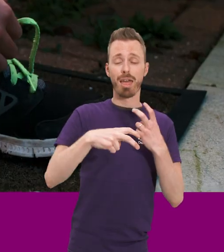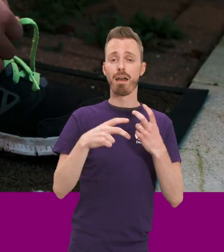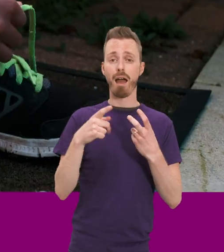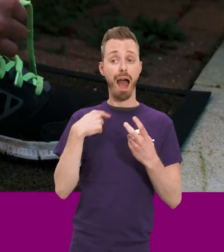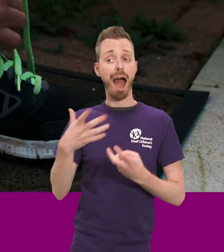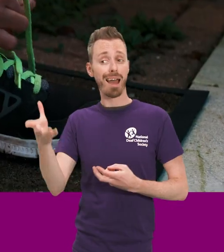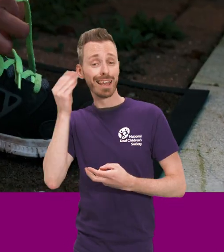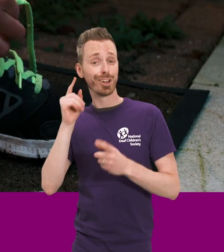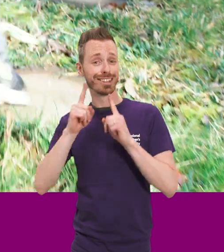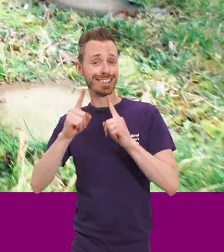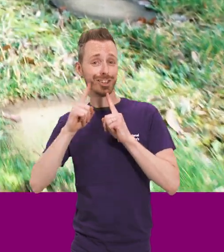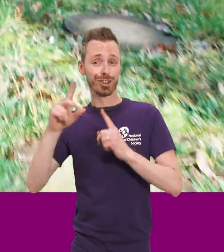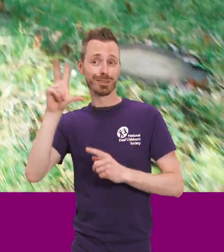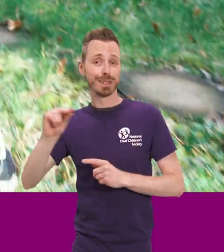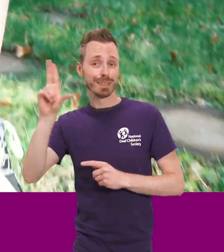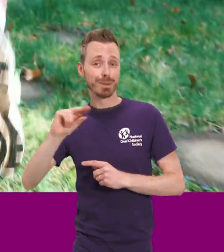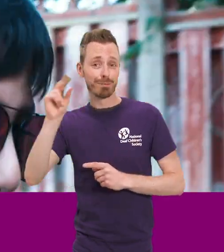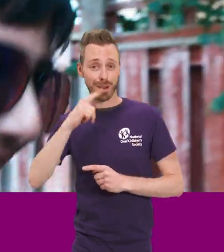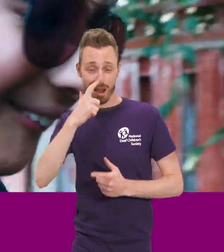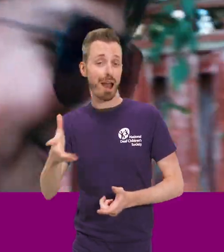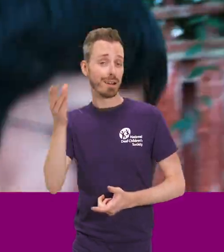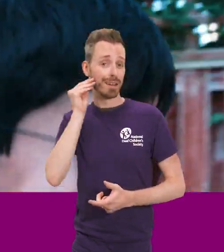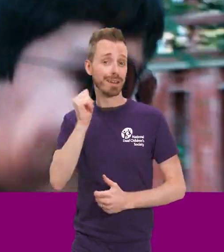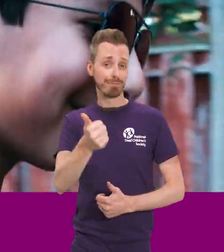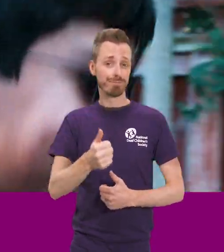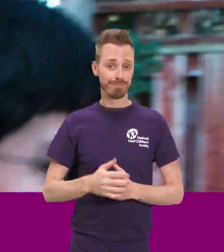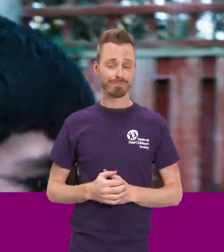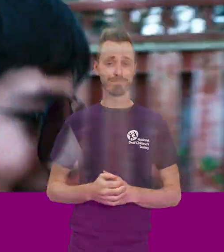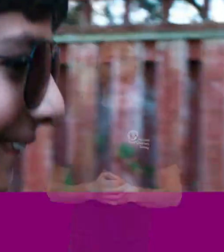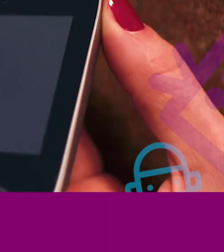running around I can hear what the teacher's saying.